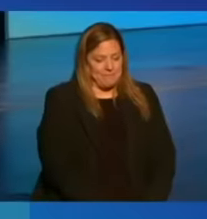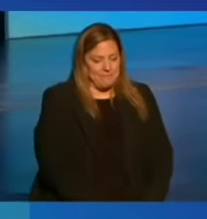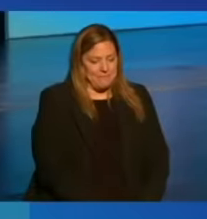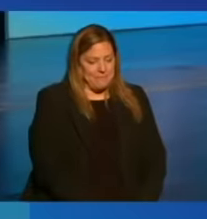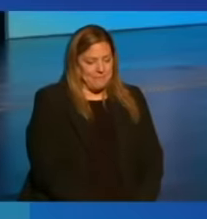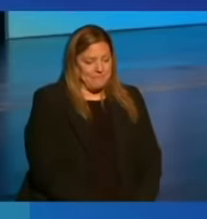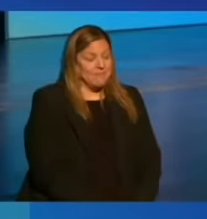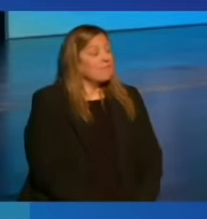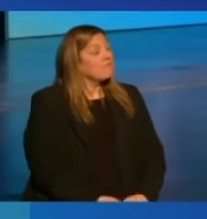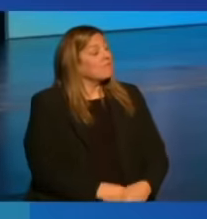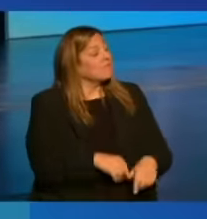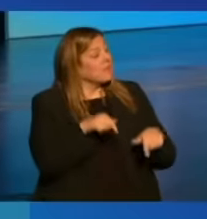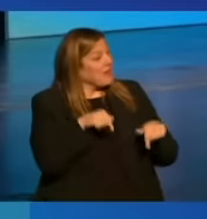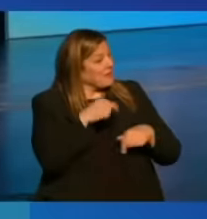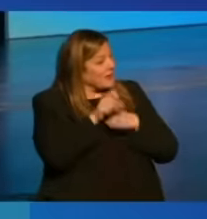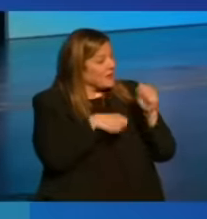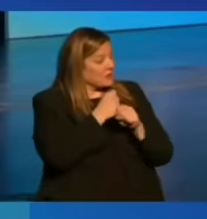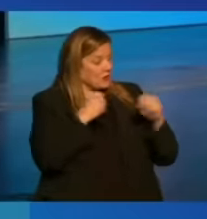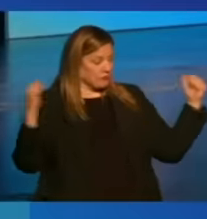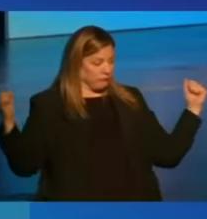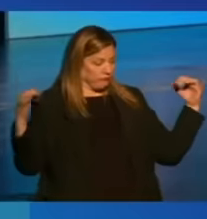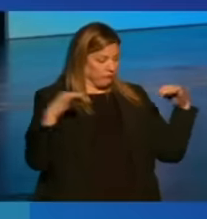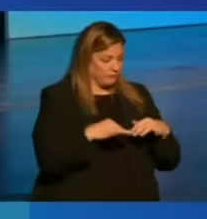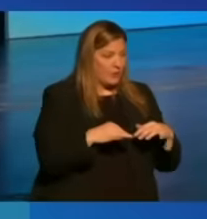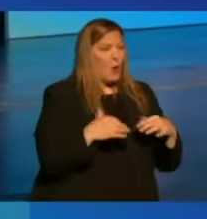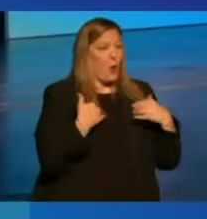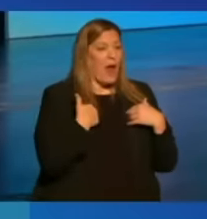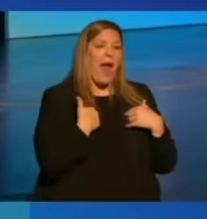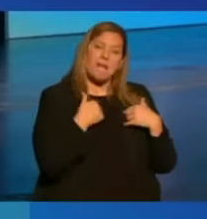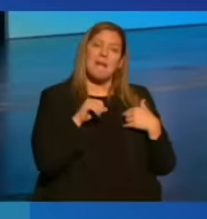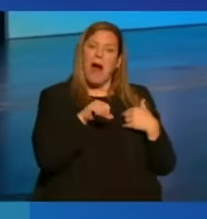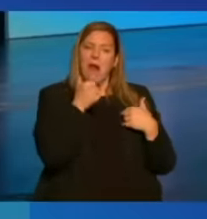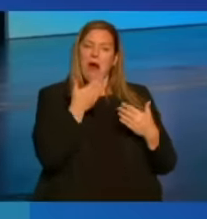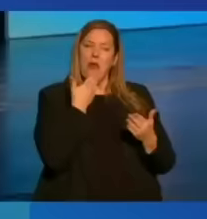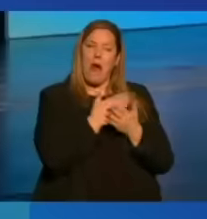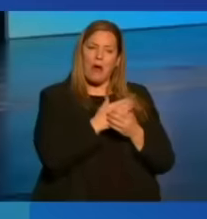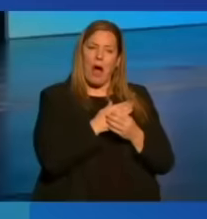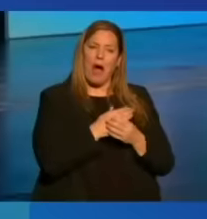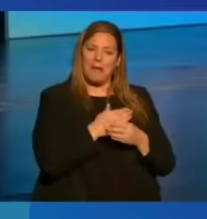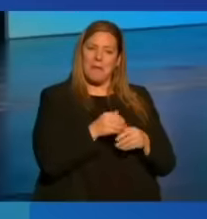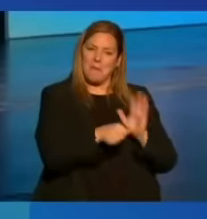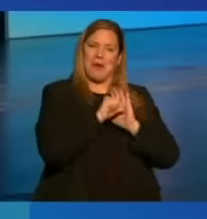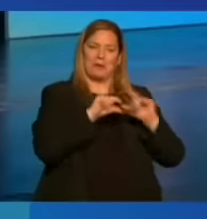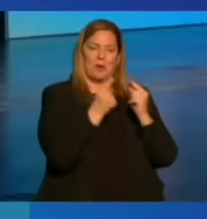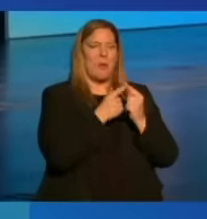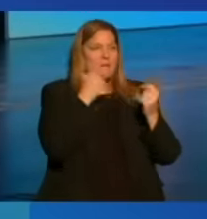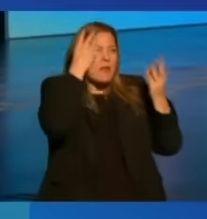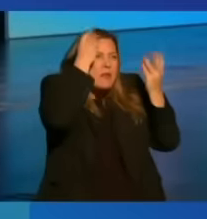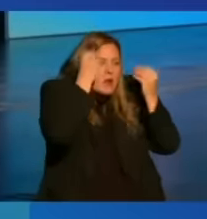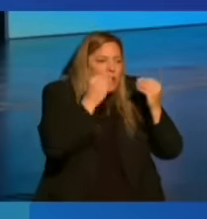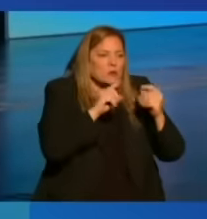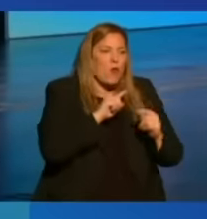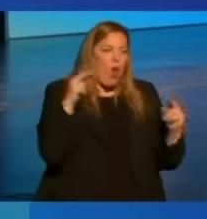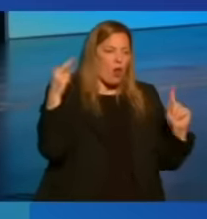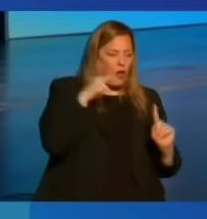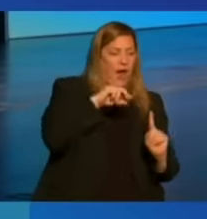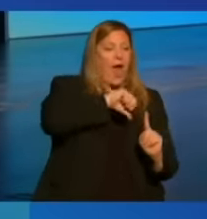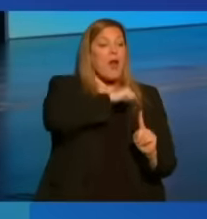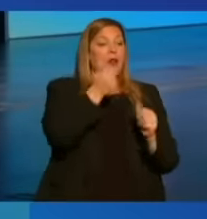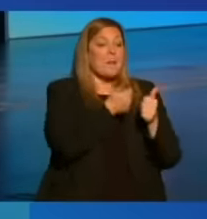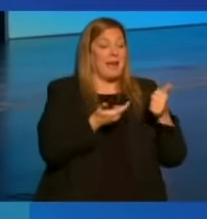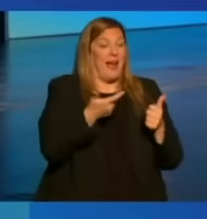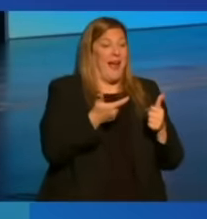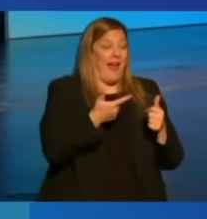And this year, we've gathered together an equally impressive group of thinkers and practitioners to look at another major